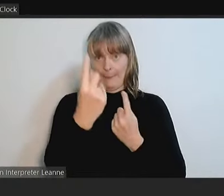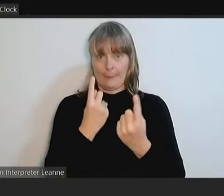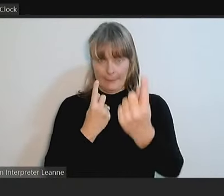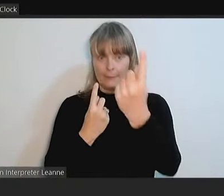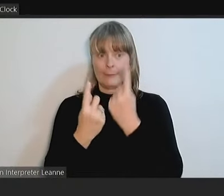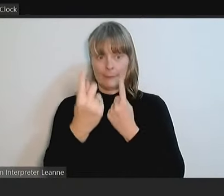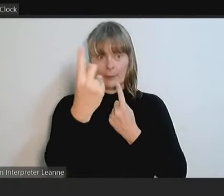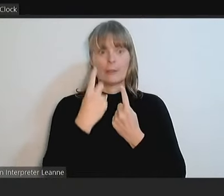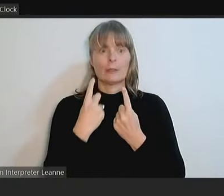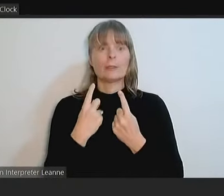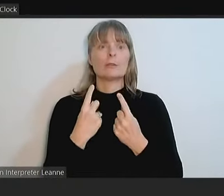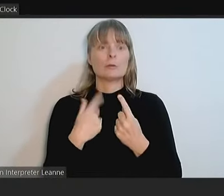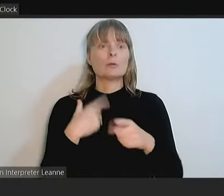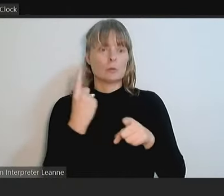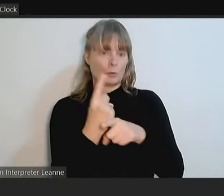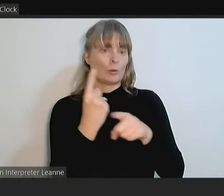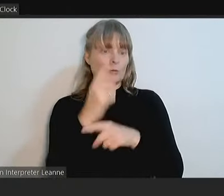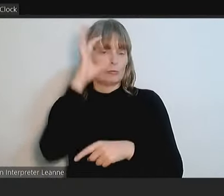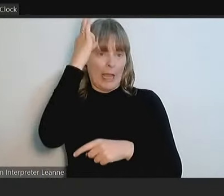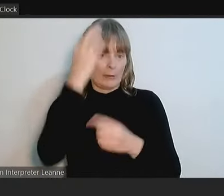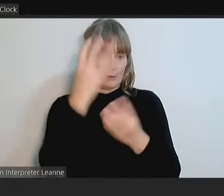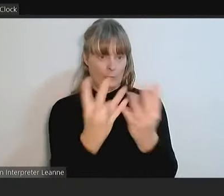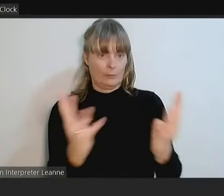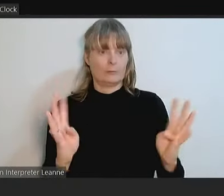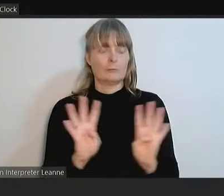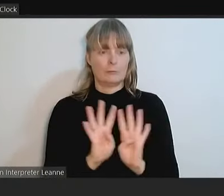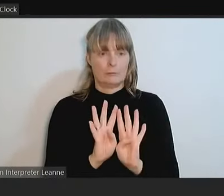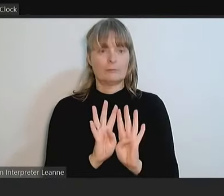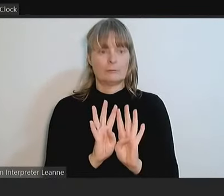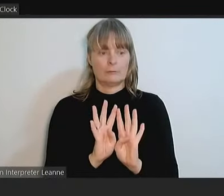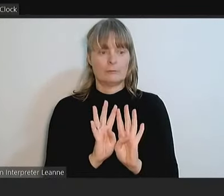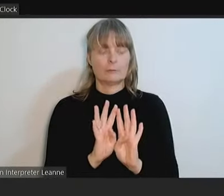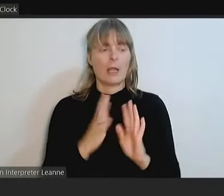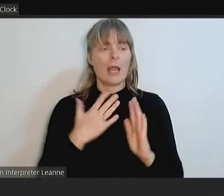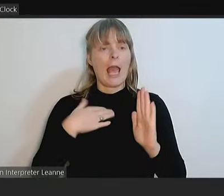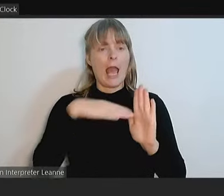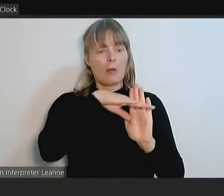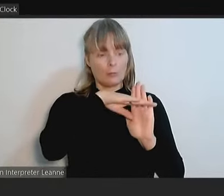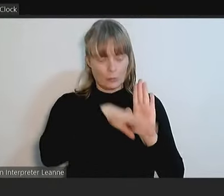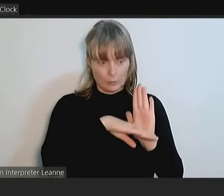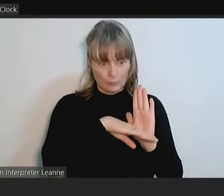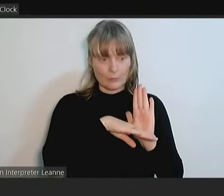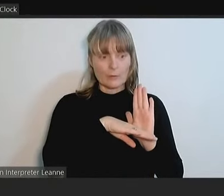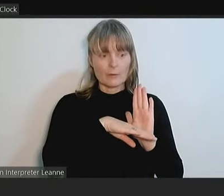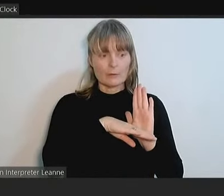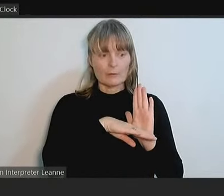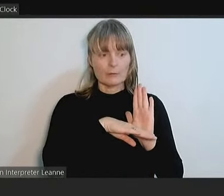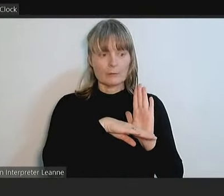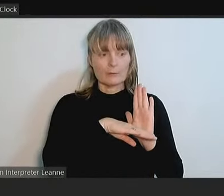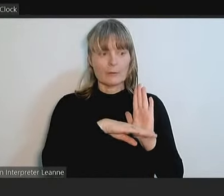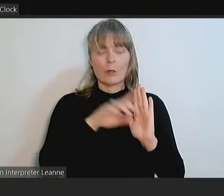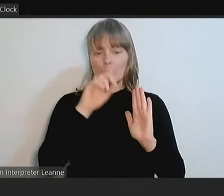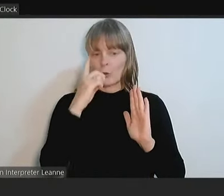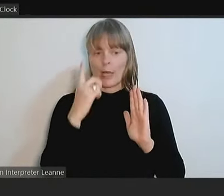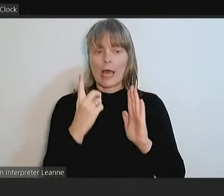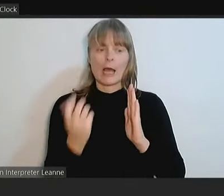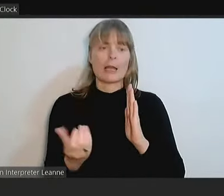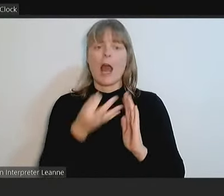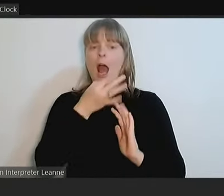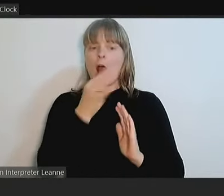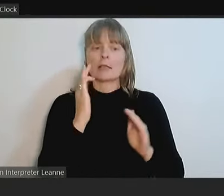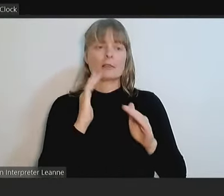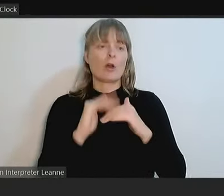to Council. In accordance with our governance rules, submissions can't be made in relation to notice of motions or urgent